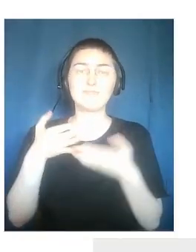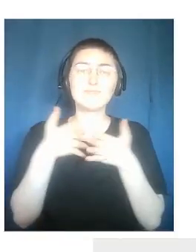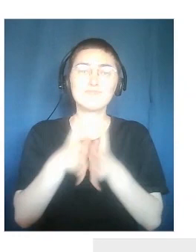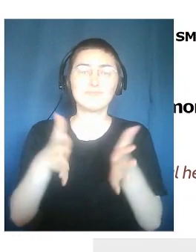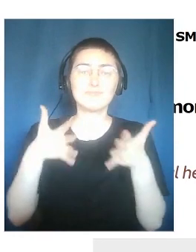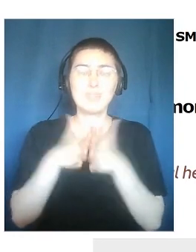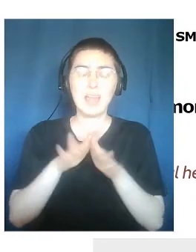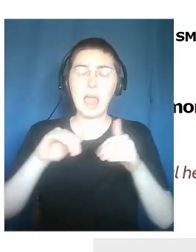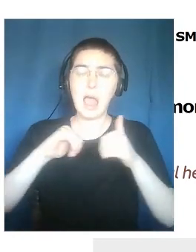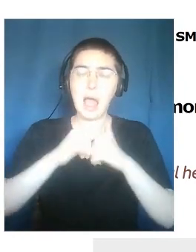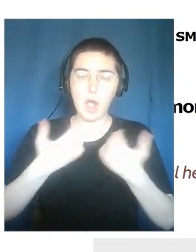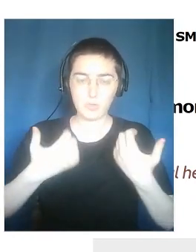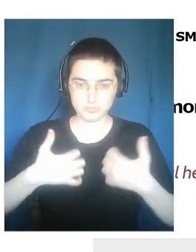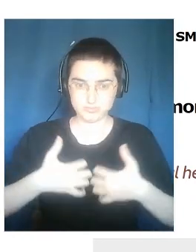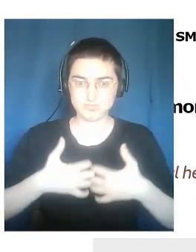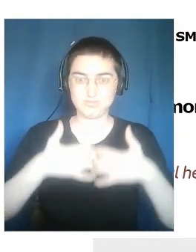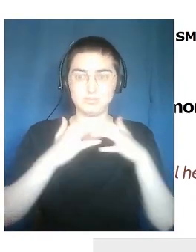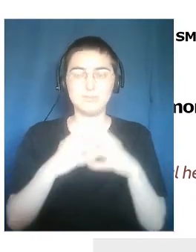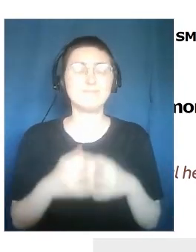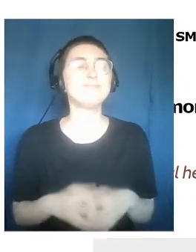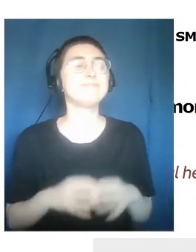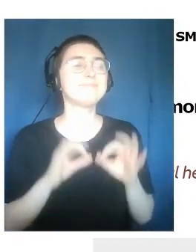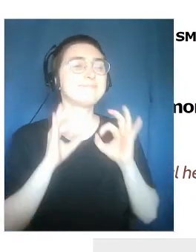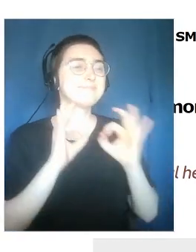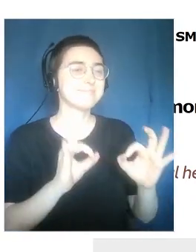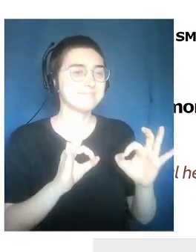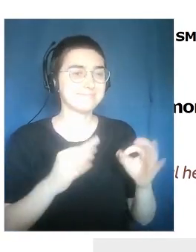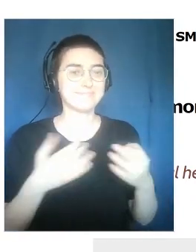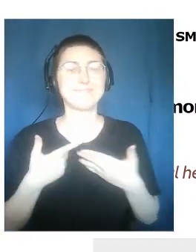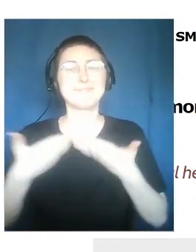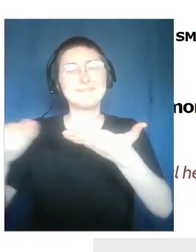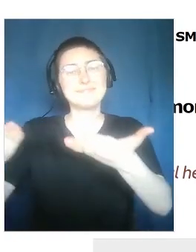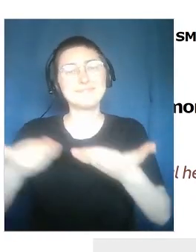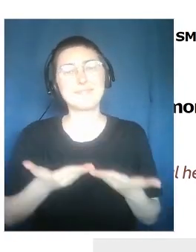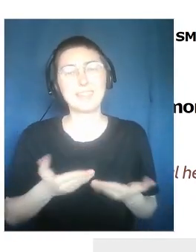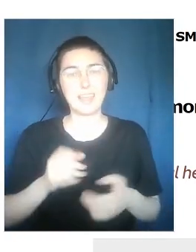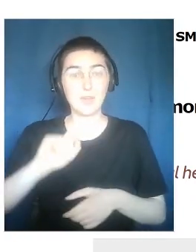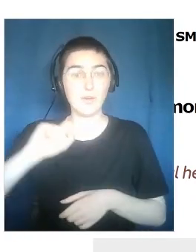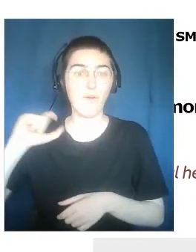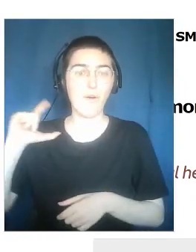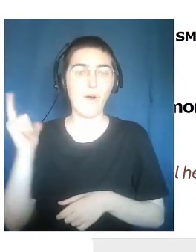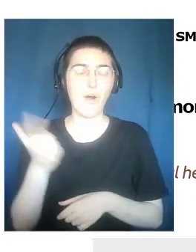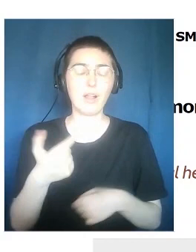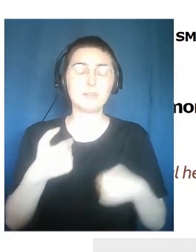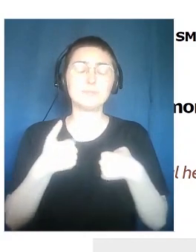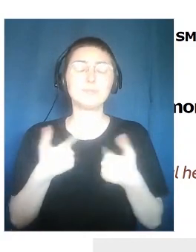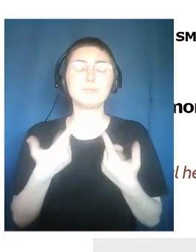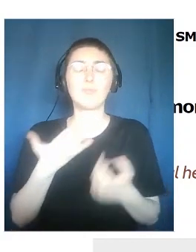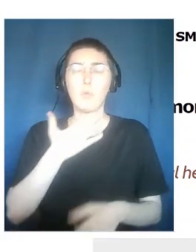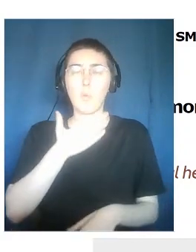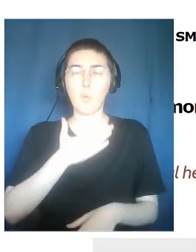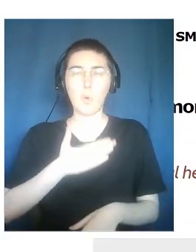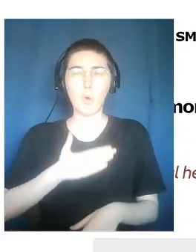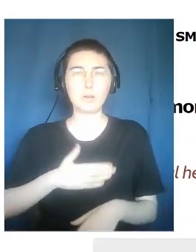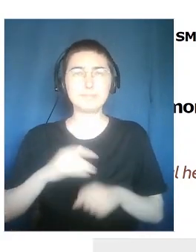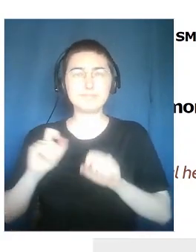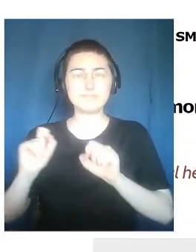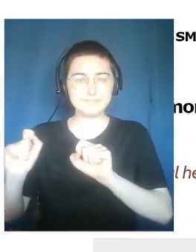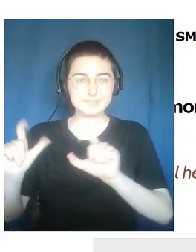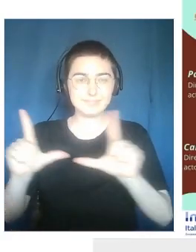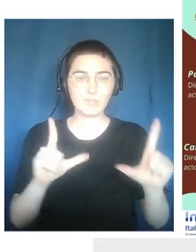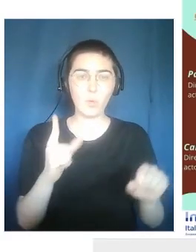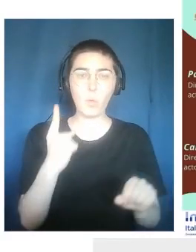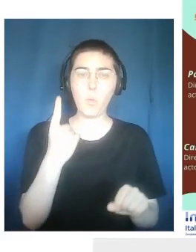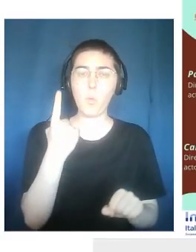to see how a participative play is born every time.